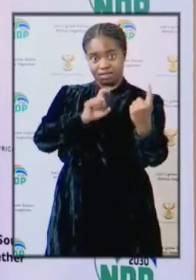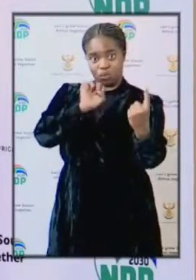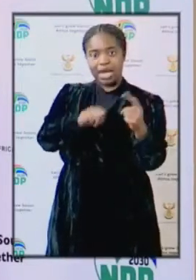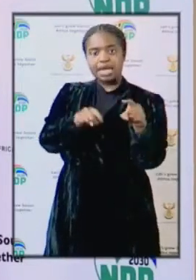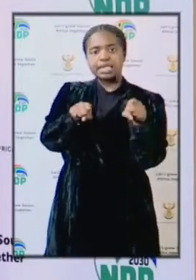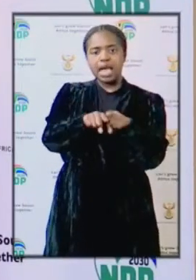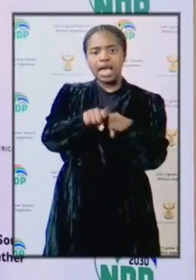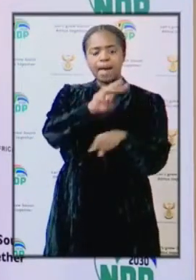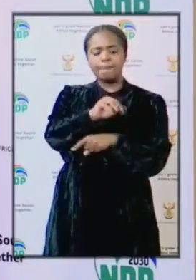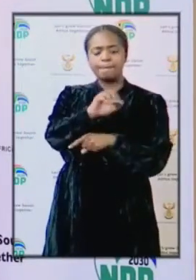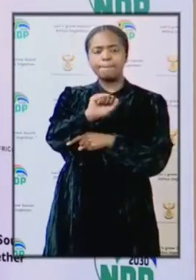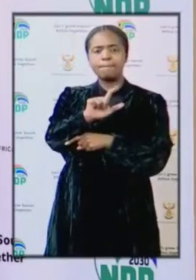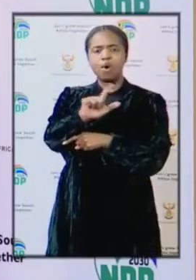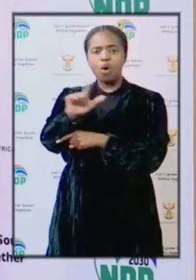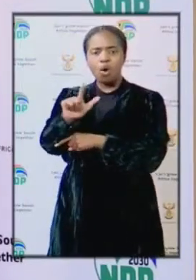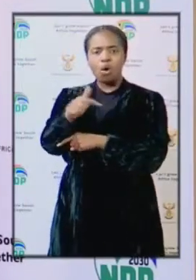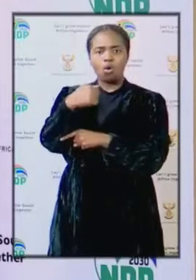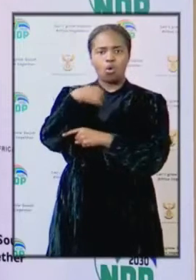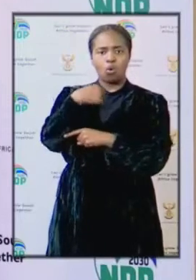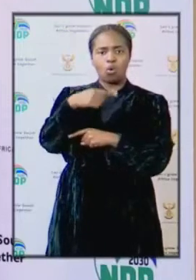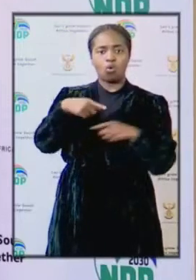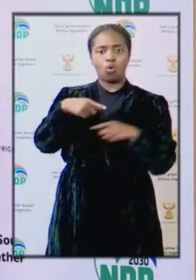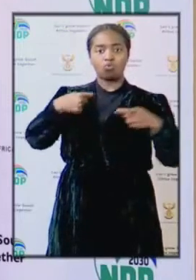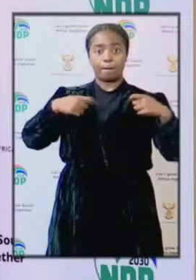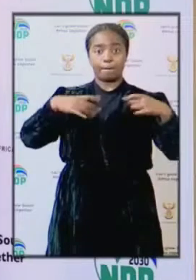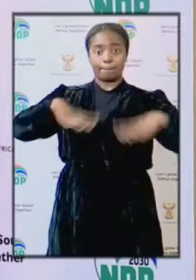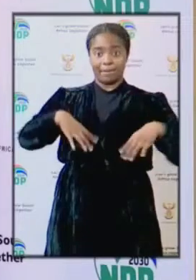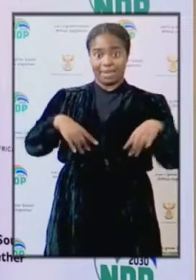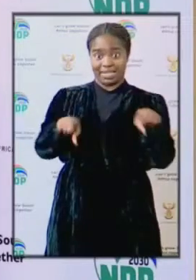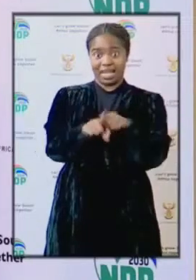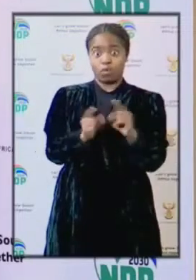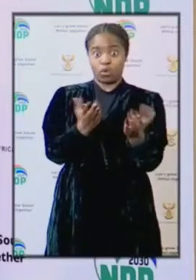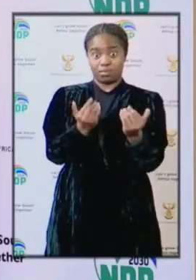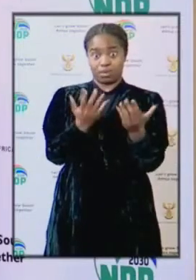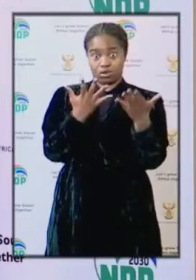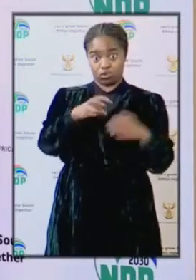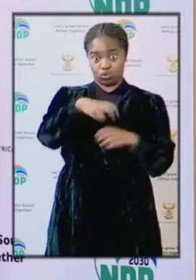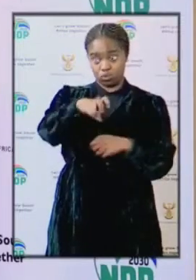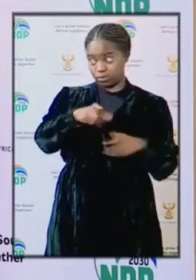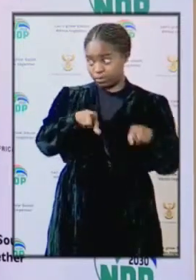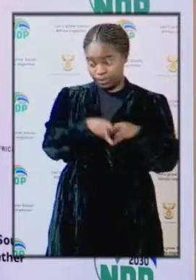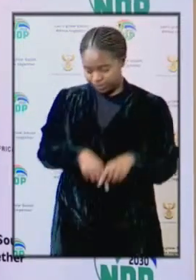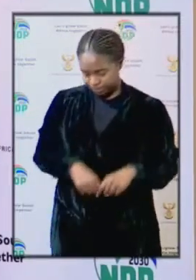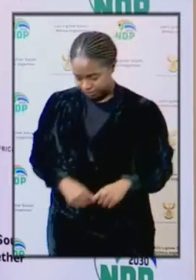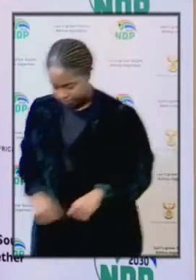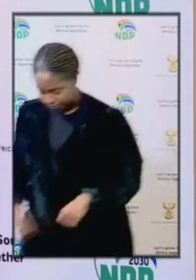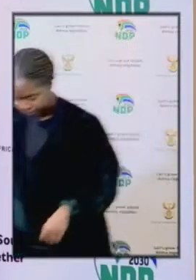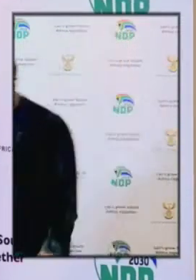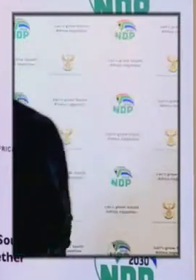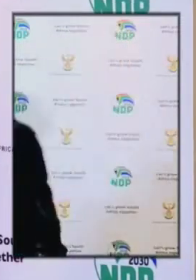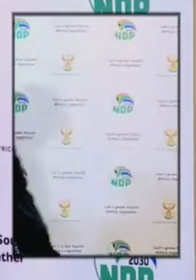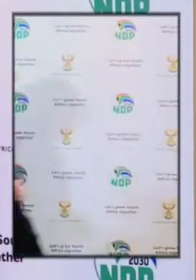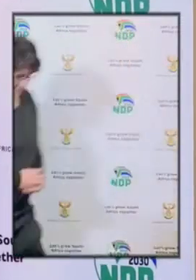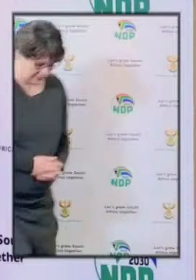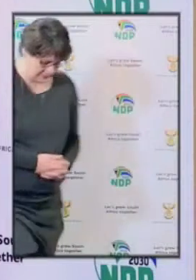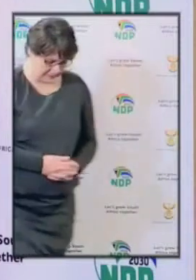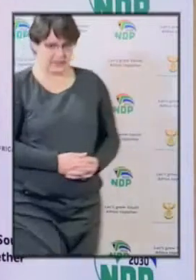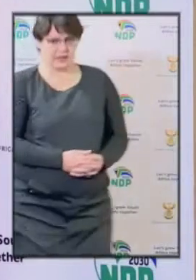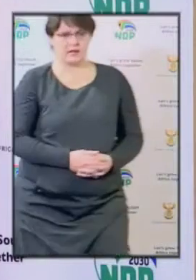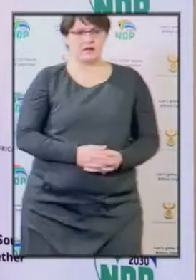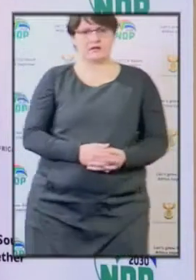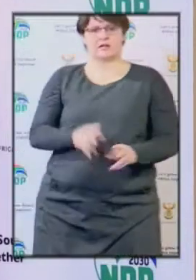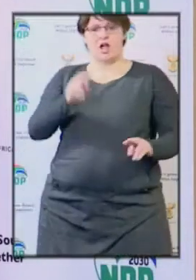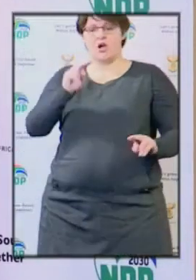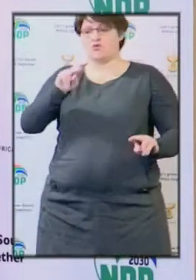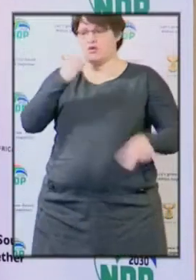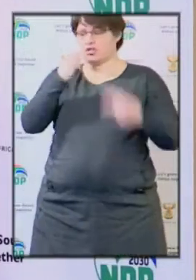we see in malls, like we see in retailers. That's what we are expecting from the tourism side. So those